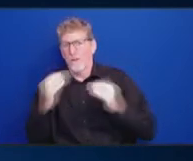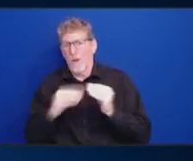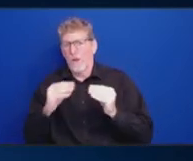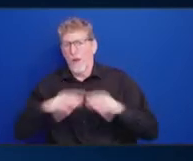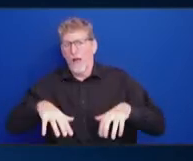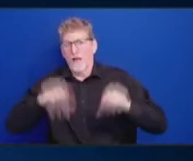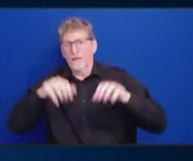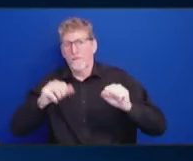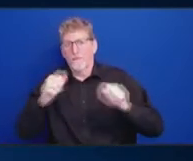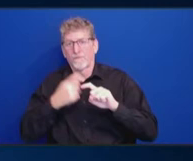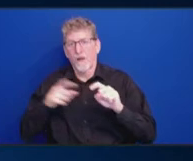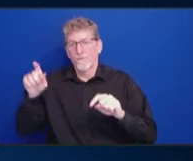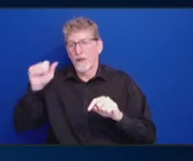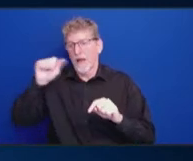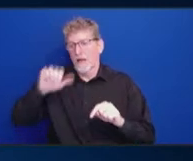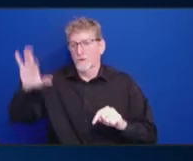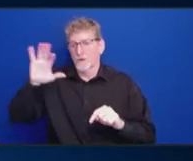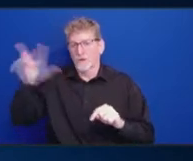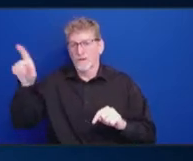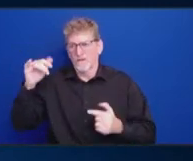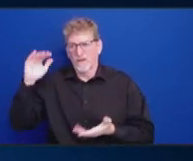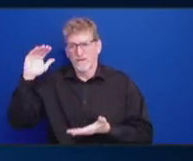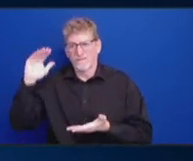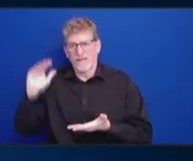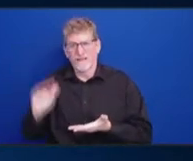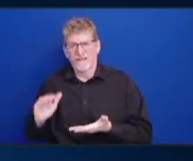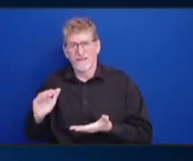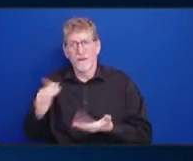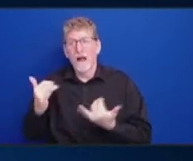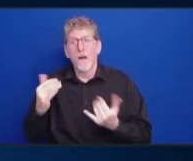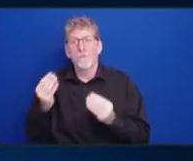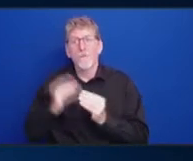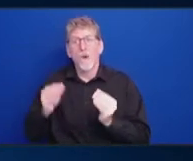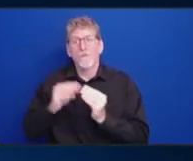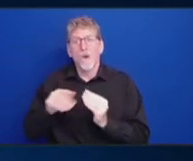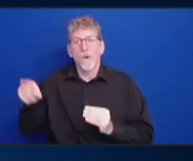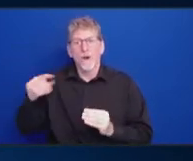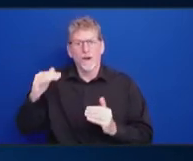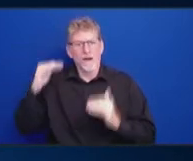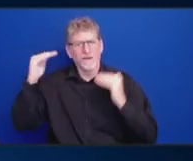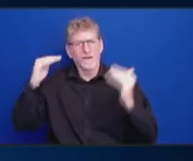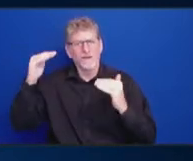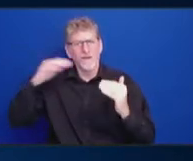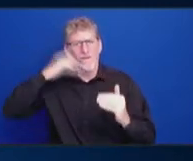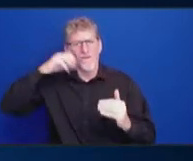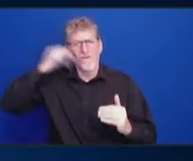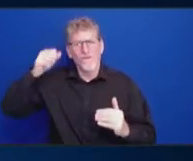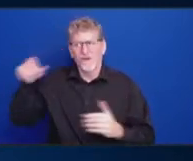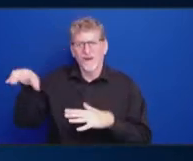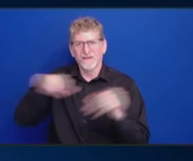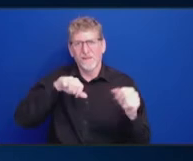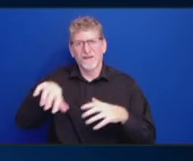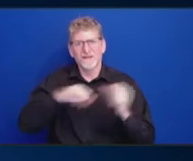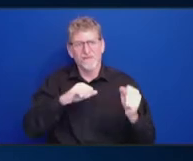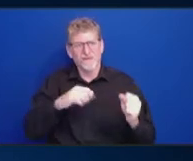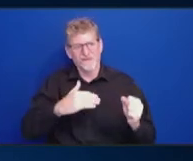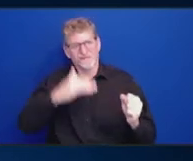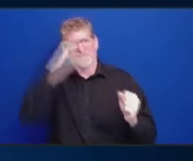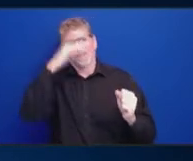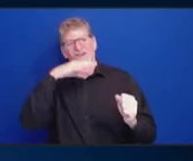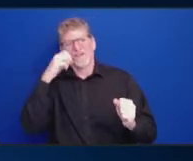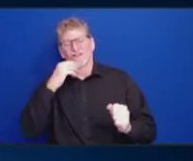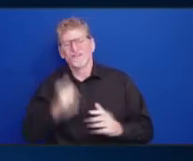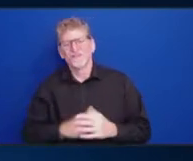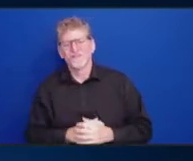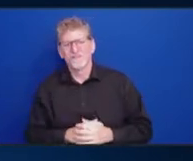mind as well. Mia, thank you. And keep reminding us, and also feel free to reach out to commissioners on various subcommittees to ask